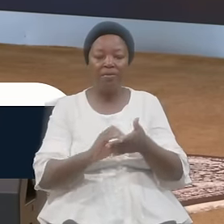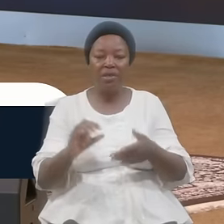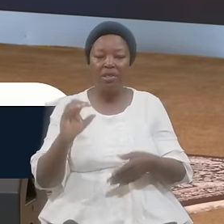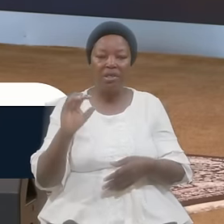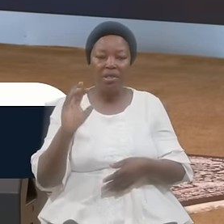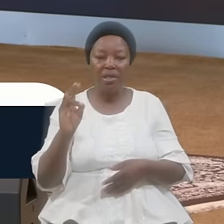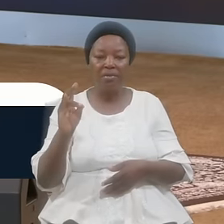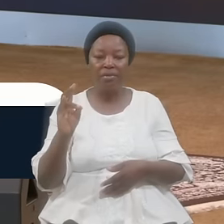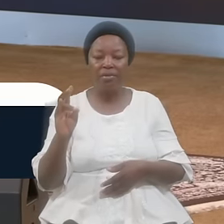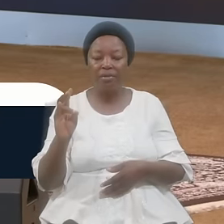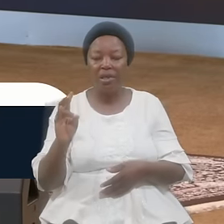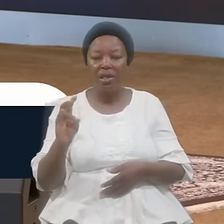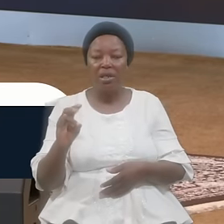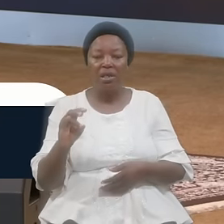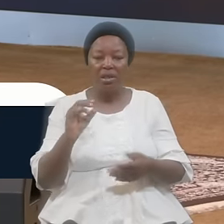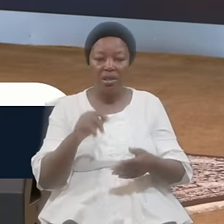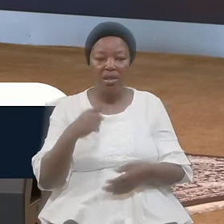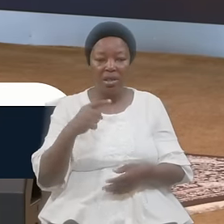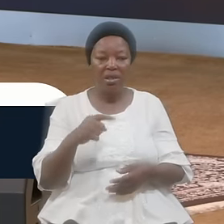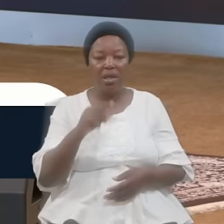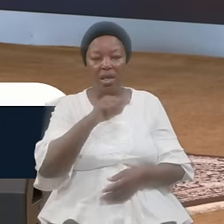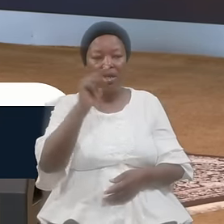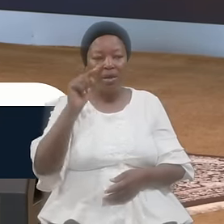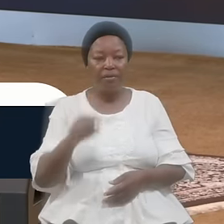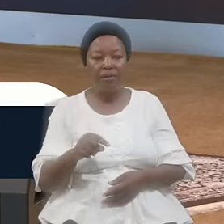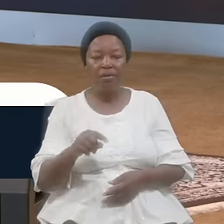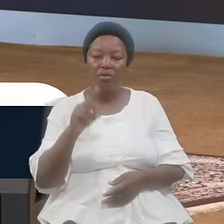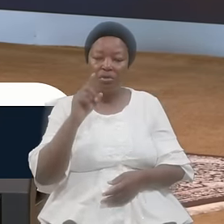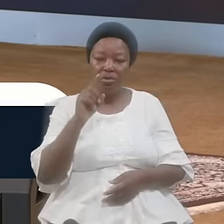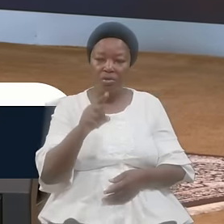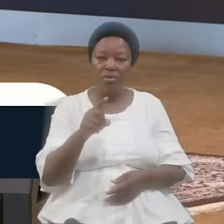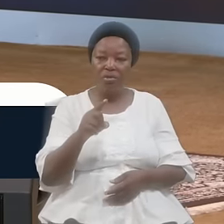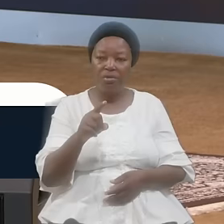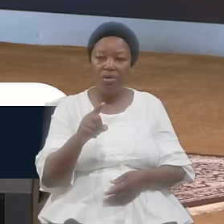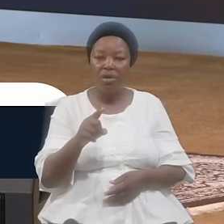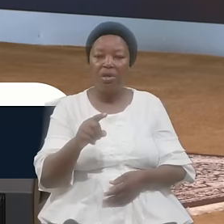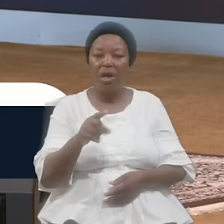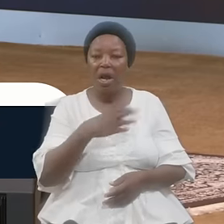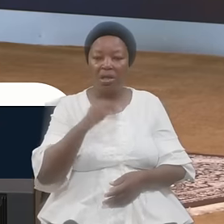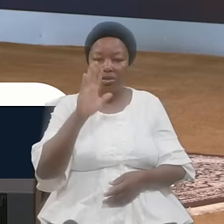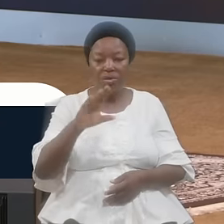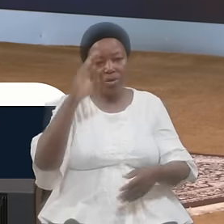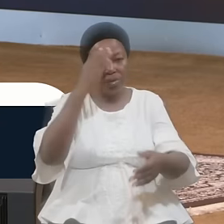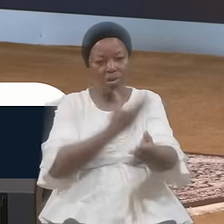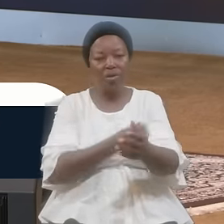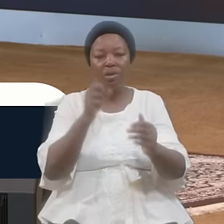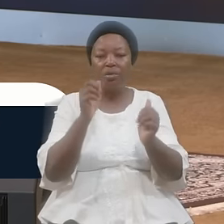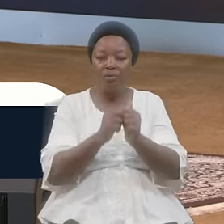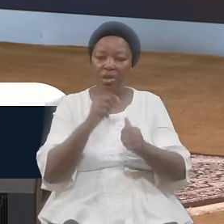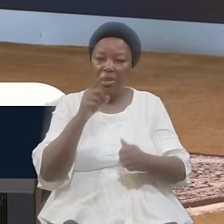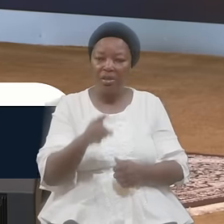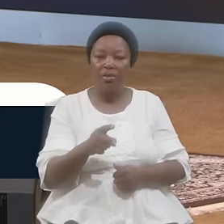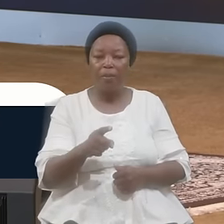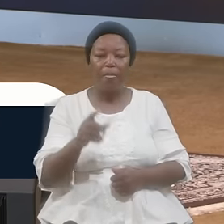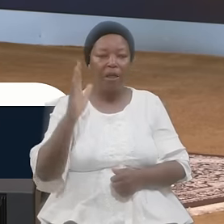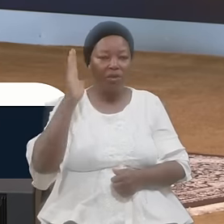Seven It says Therefore Thou And thy Sons With thee Shall